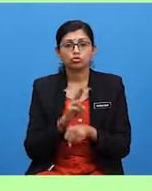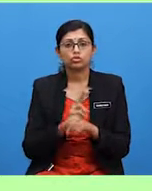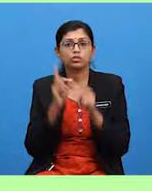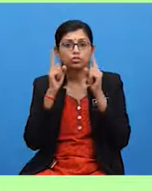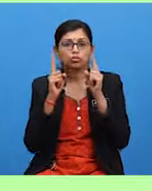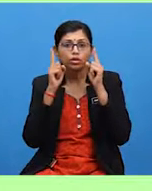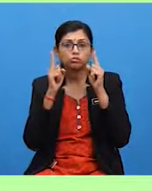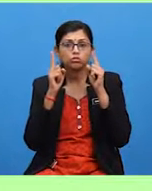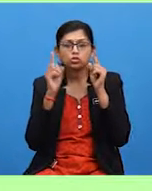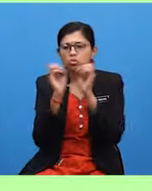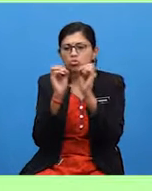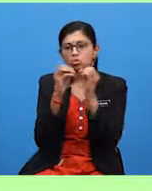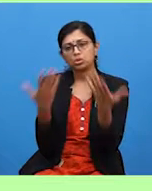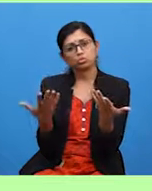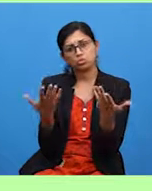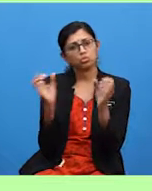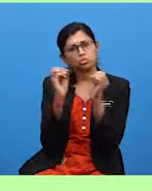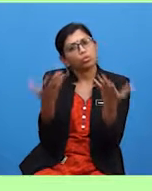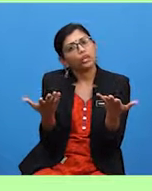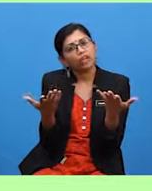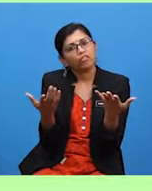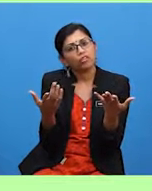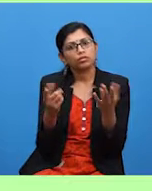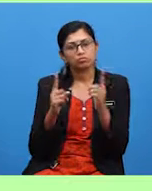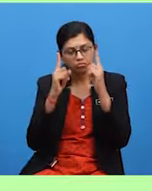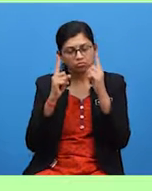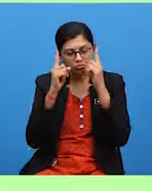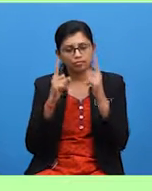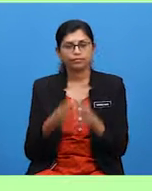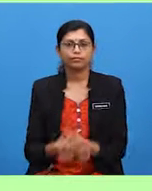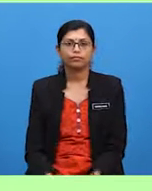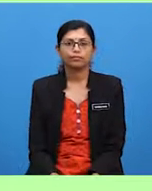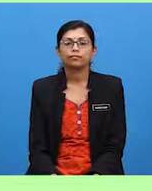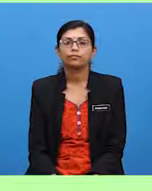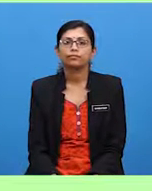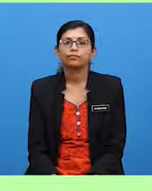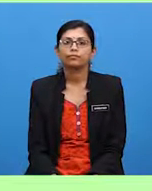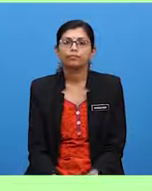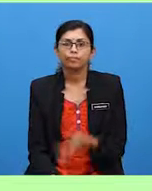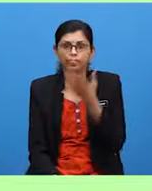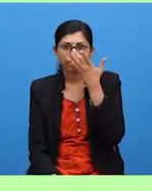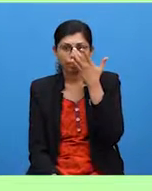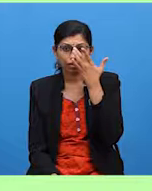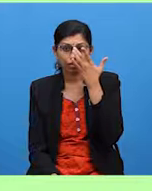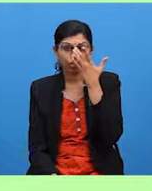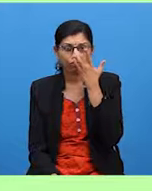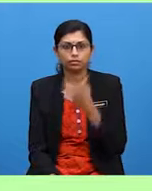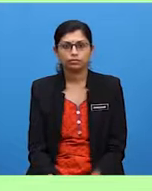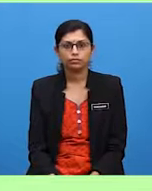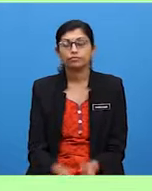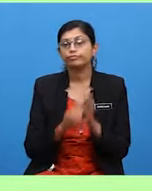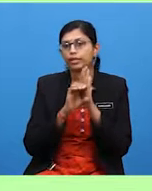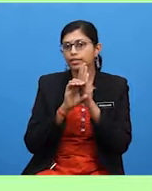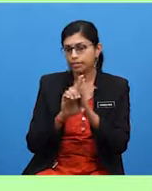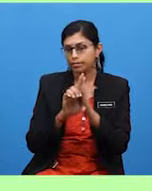At all. Or, we don't have many. For